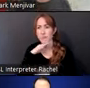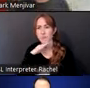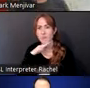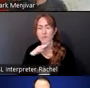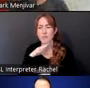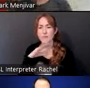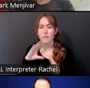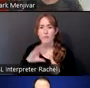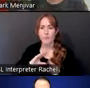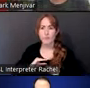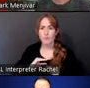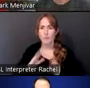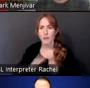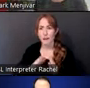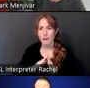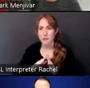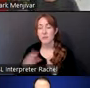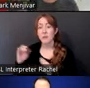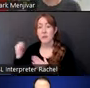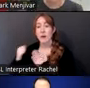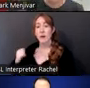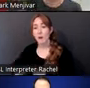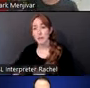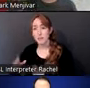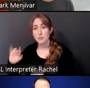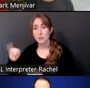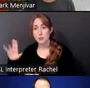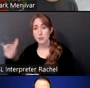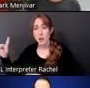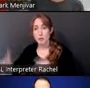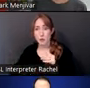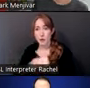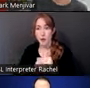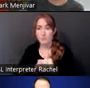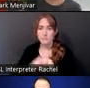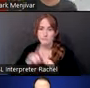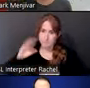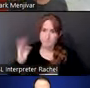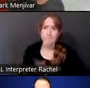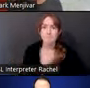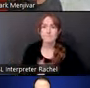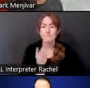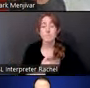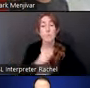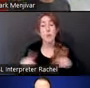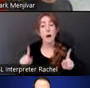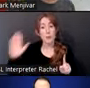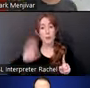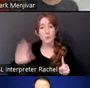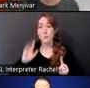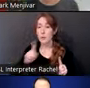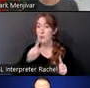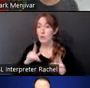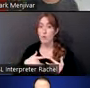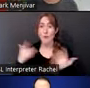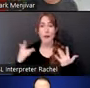history goes from there. But what a lot of people don't know is there was actually a thriving community in Marfa for a very long time. One of those places in that community